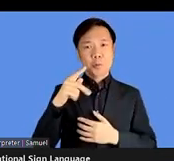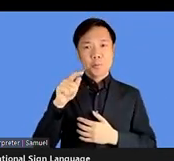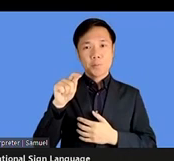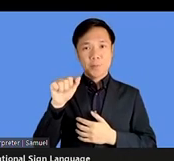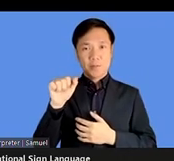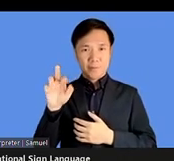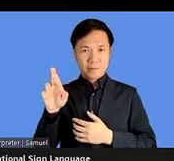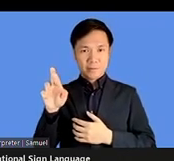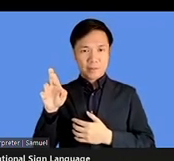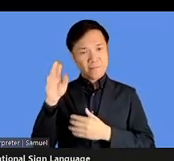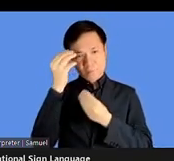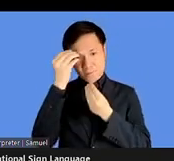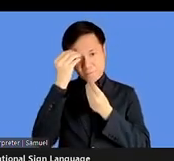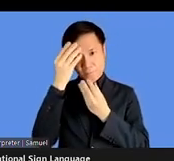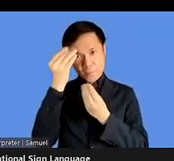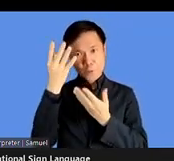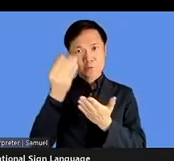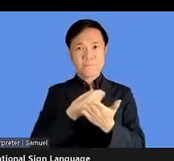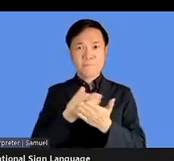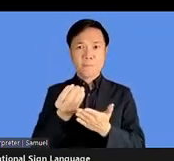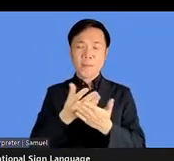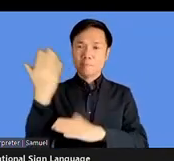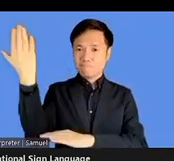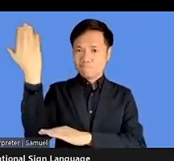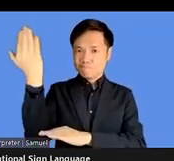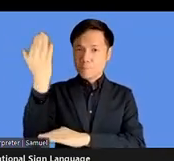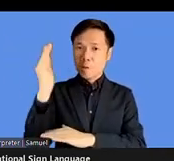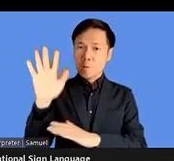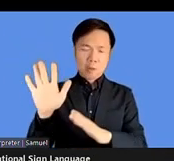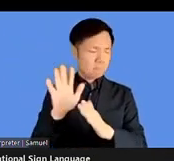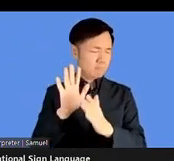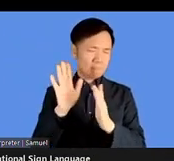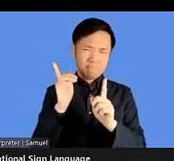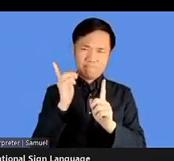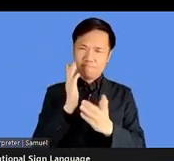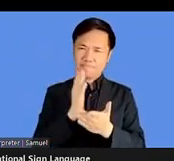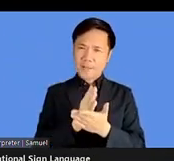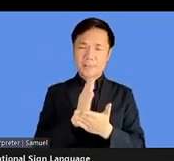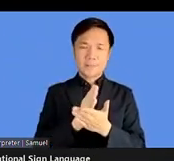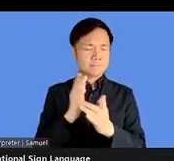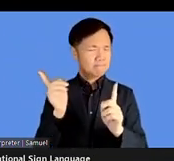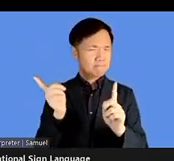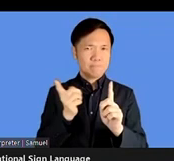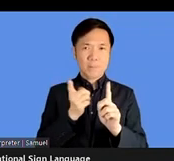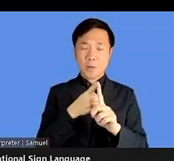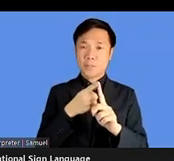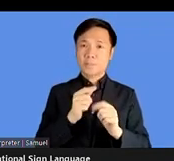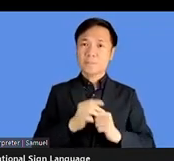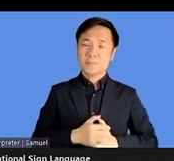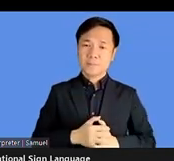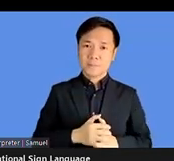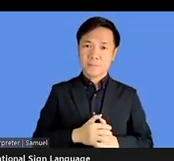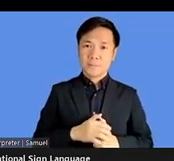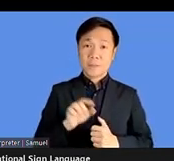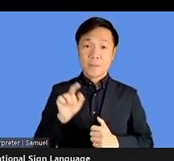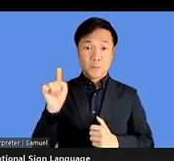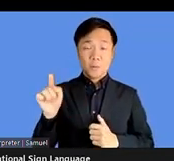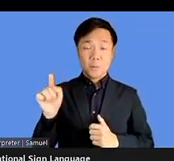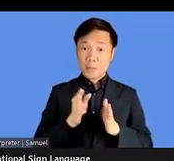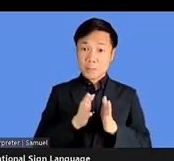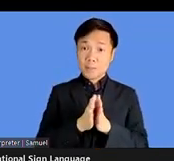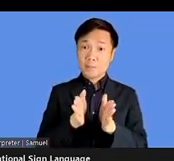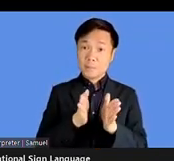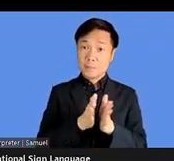info thoughts. Uh, these are really important. Uh, the key message that we take from your speech is that the accessibility